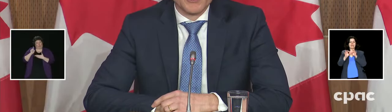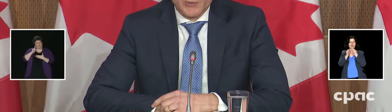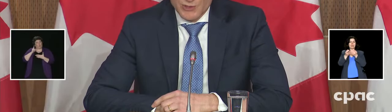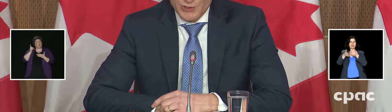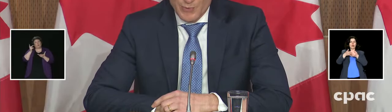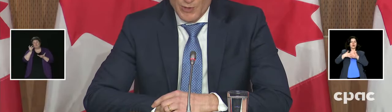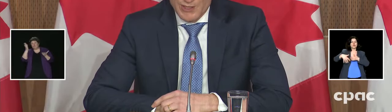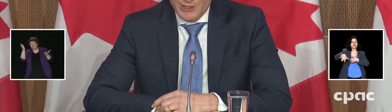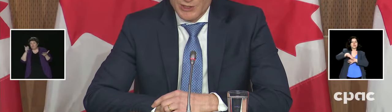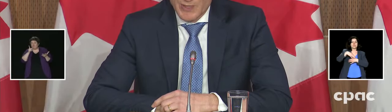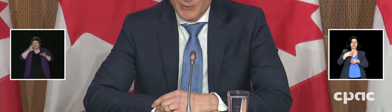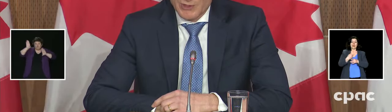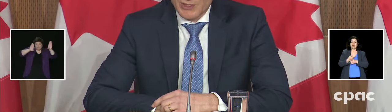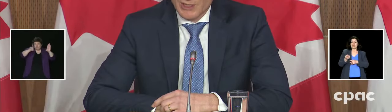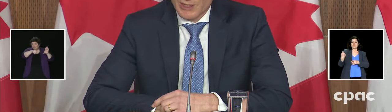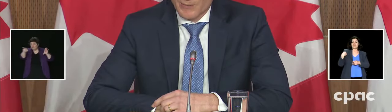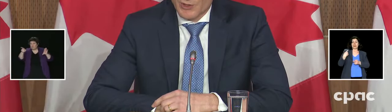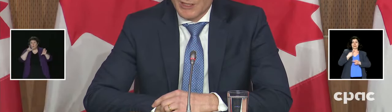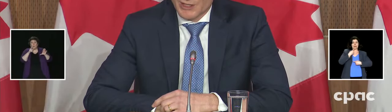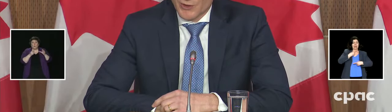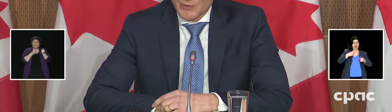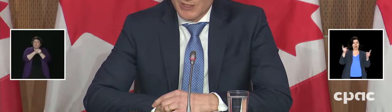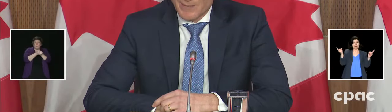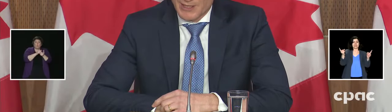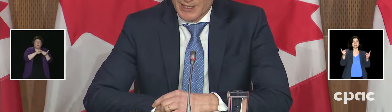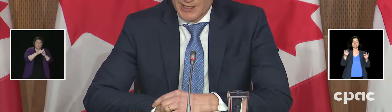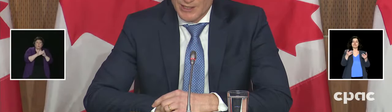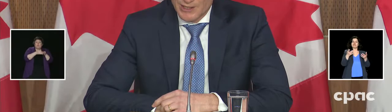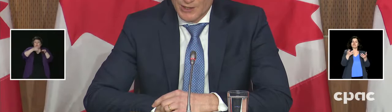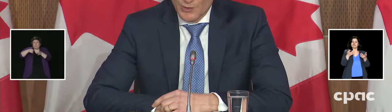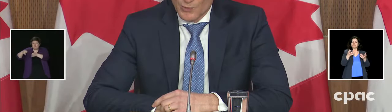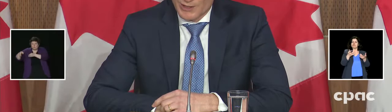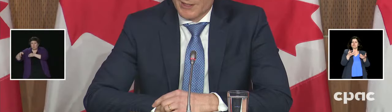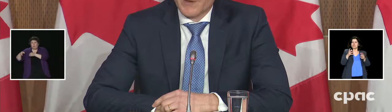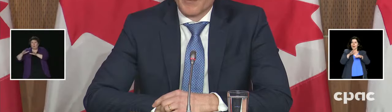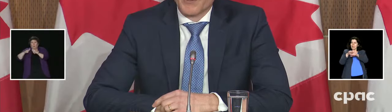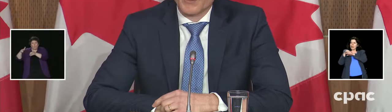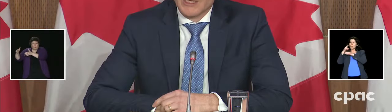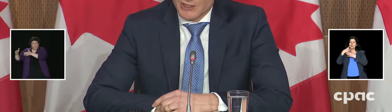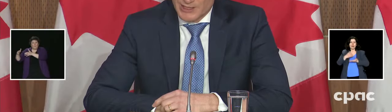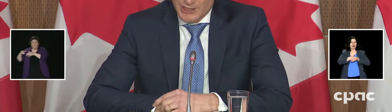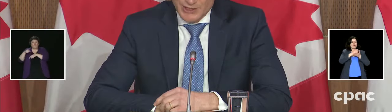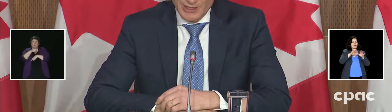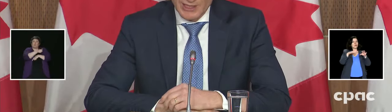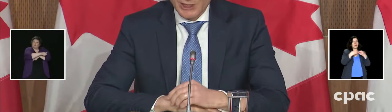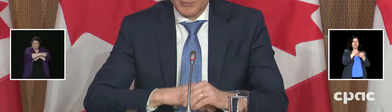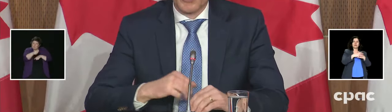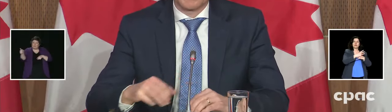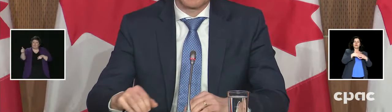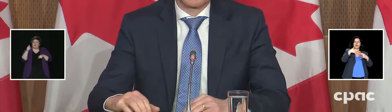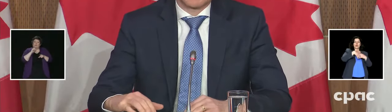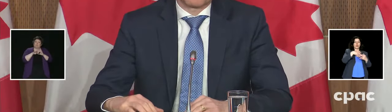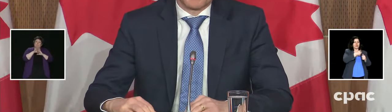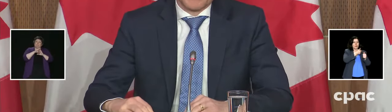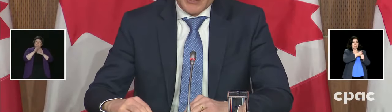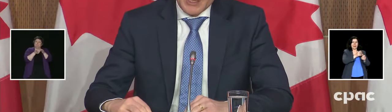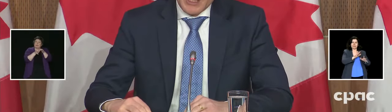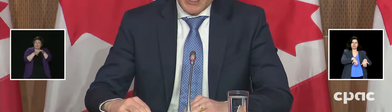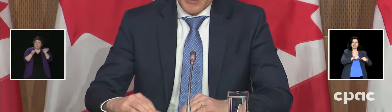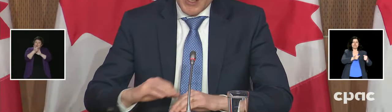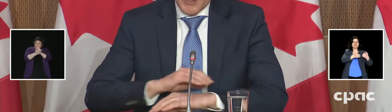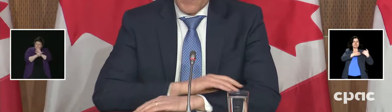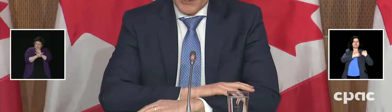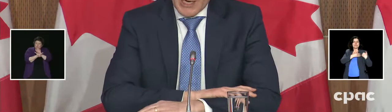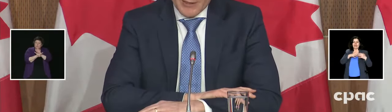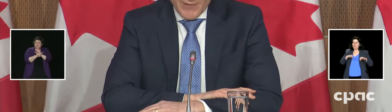for proposals to support Indigenous peoples' communities and groups as they begin work to develop their own legislation and explore Indigenous-led models